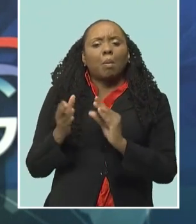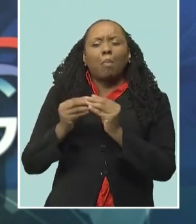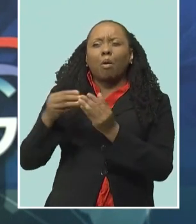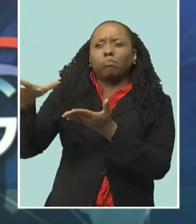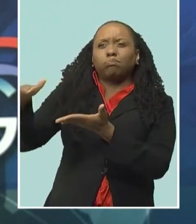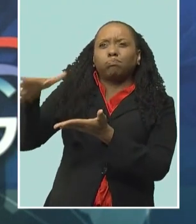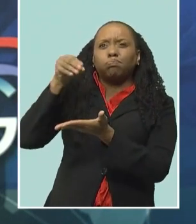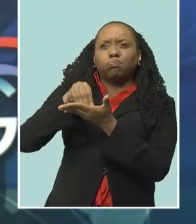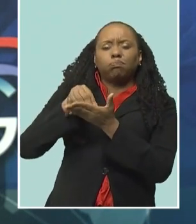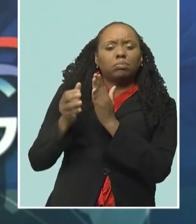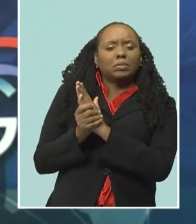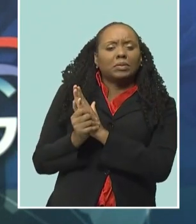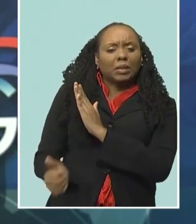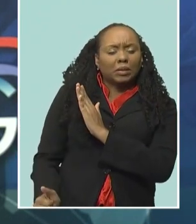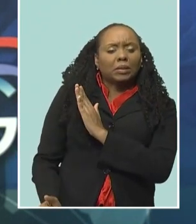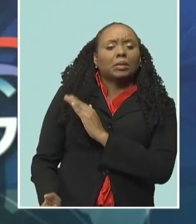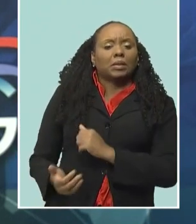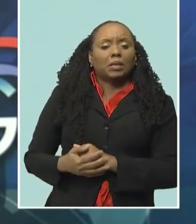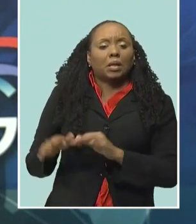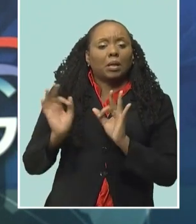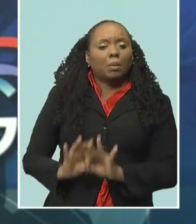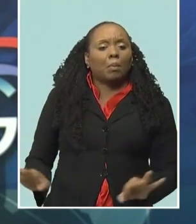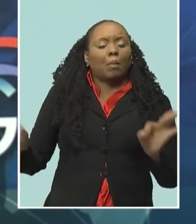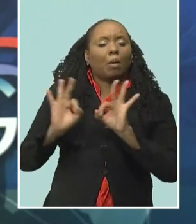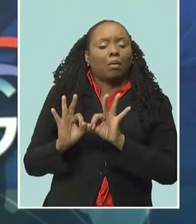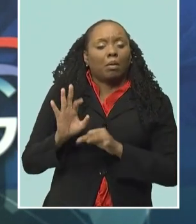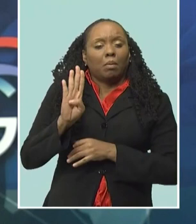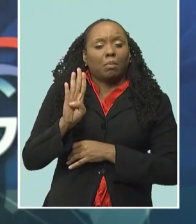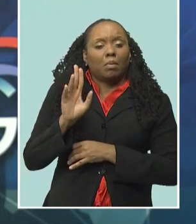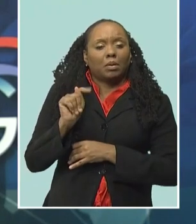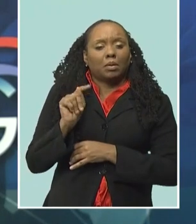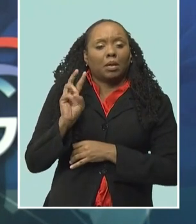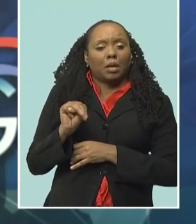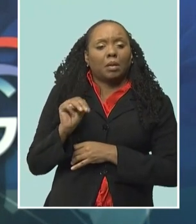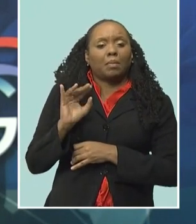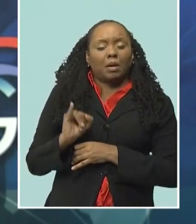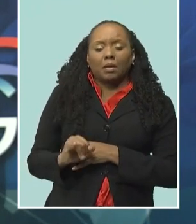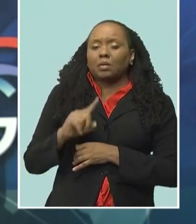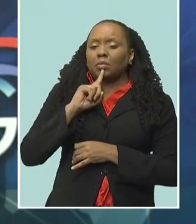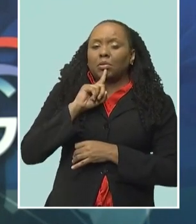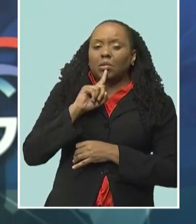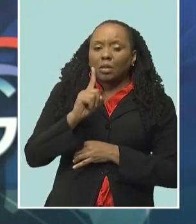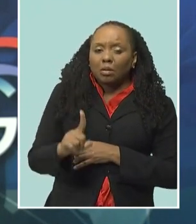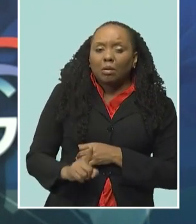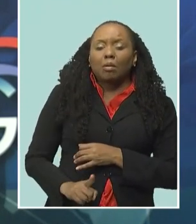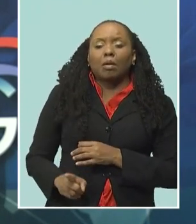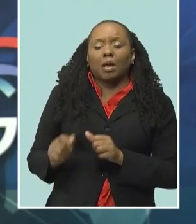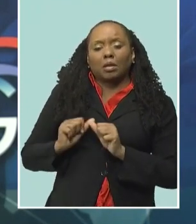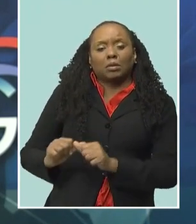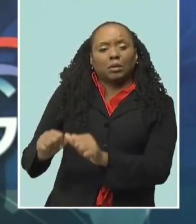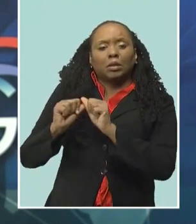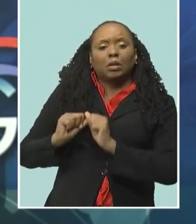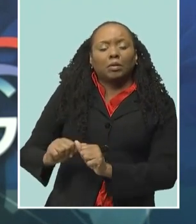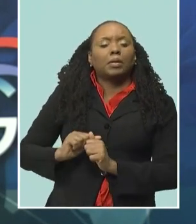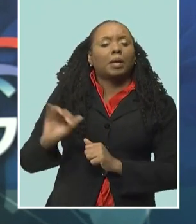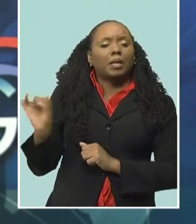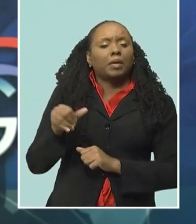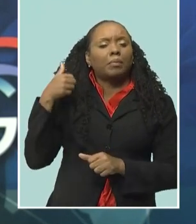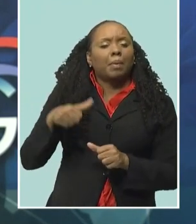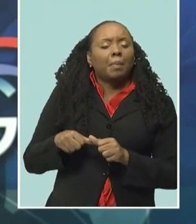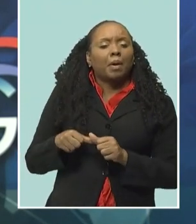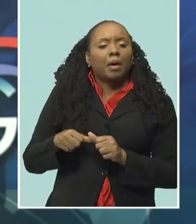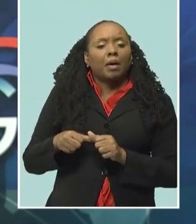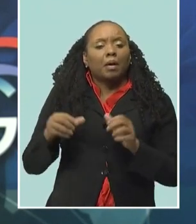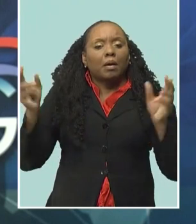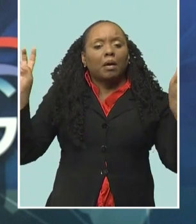package. Ms. Thomas says it's really important for the BTMI to build on last year's Food and Rum Festival through initiatives such as the Junior Chef Cook